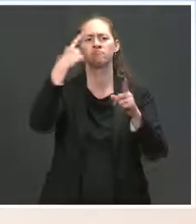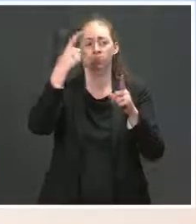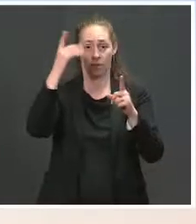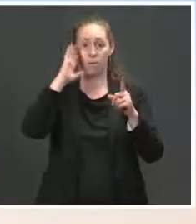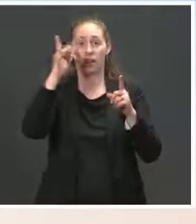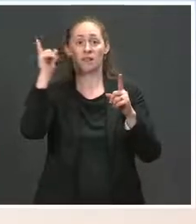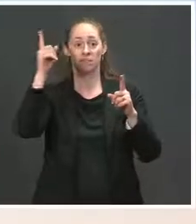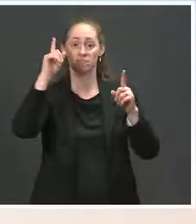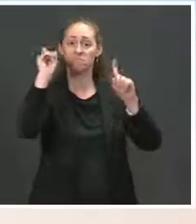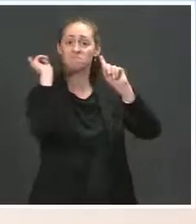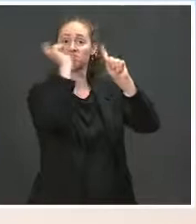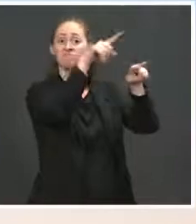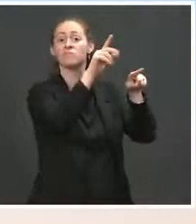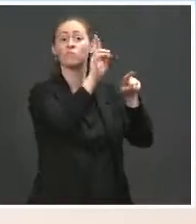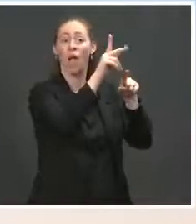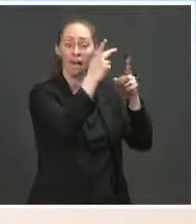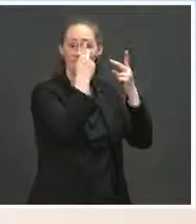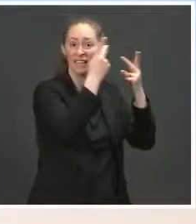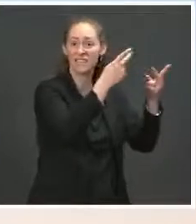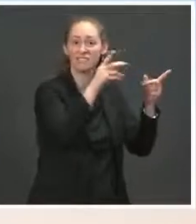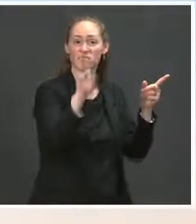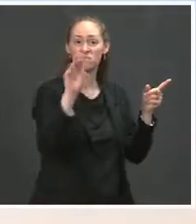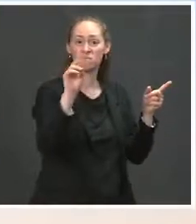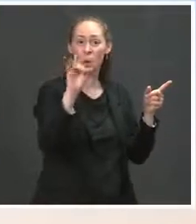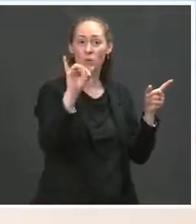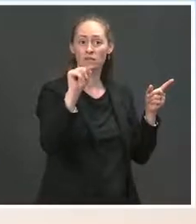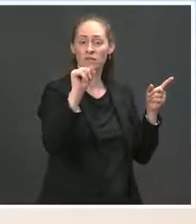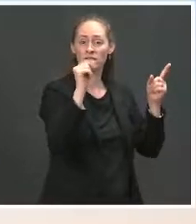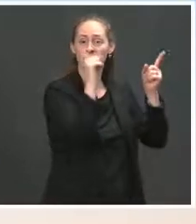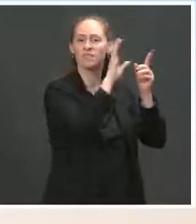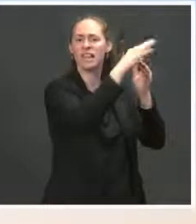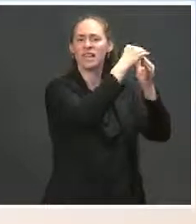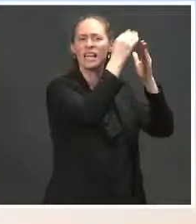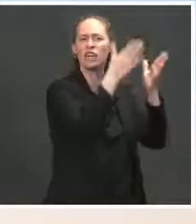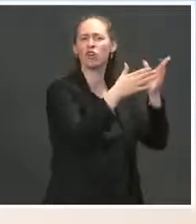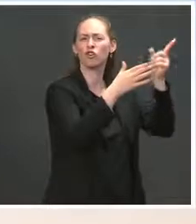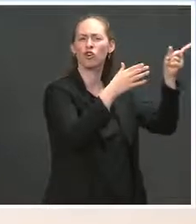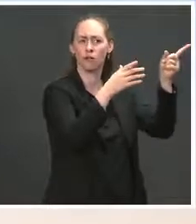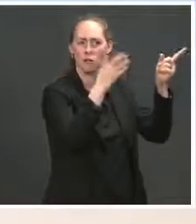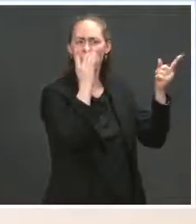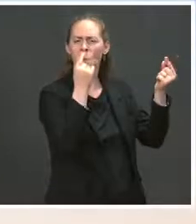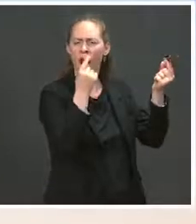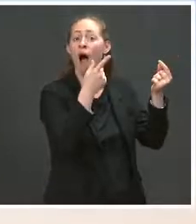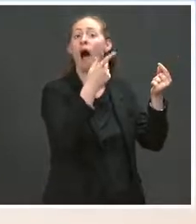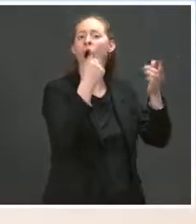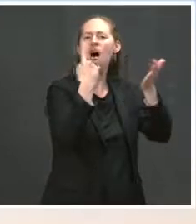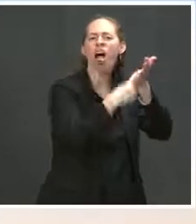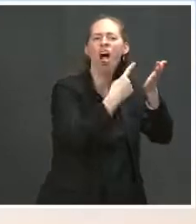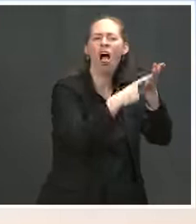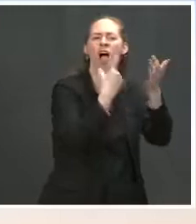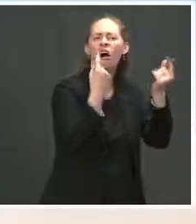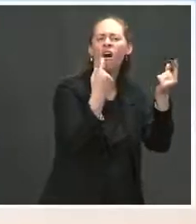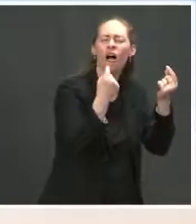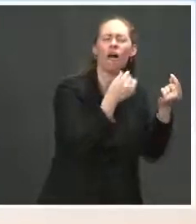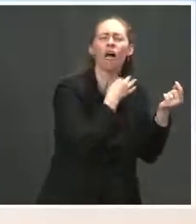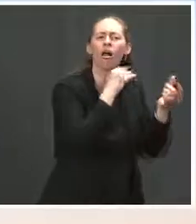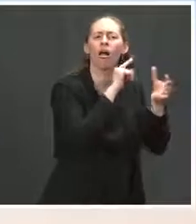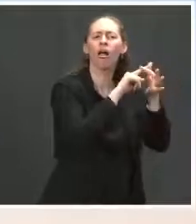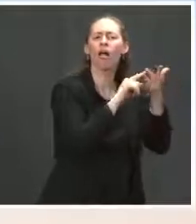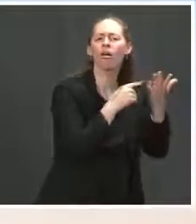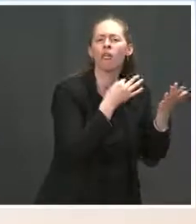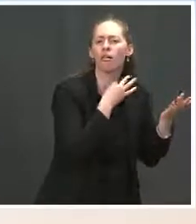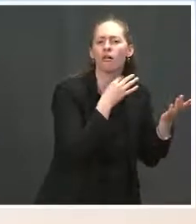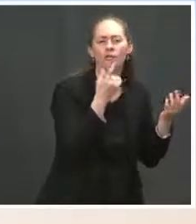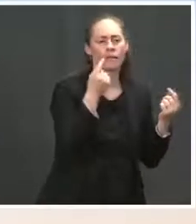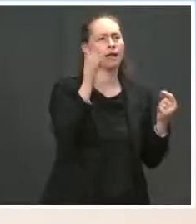priorities that will be discussed at that meeting? And just relatedly, a couple of years ago, President Biden — before he was